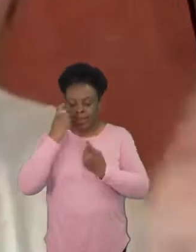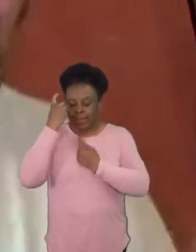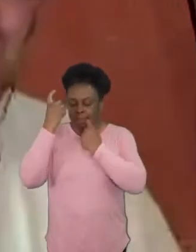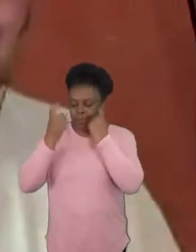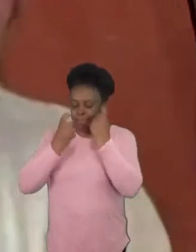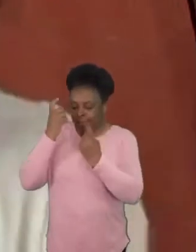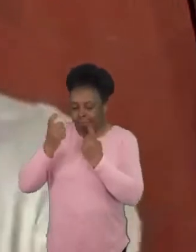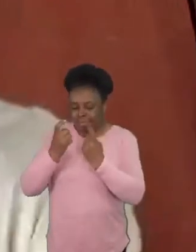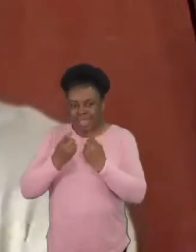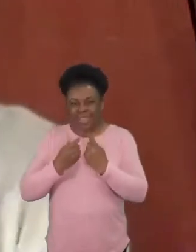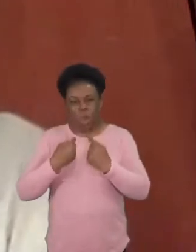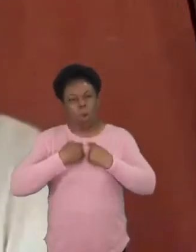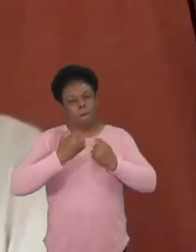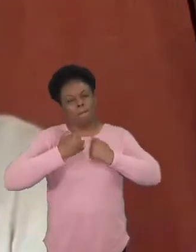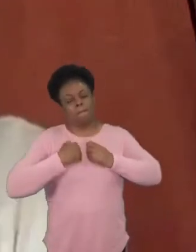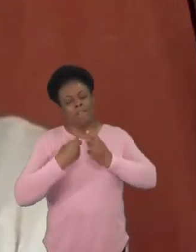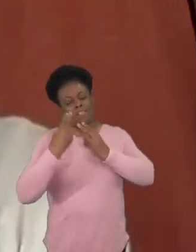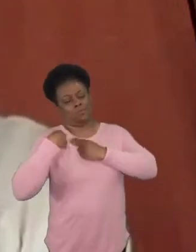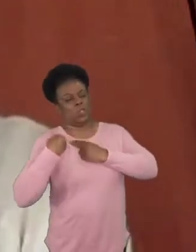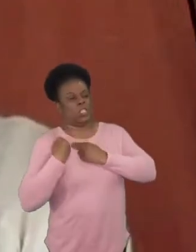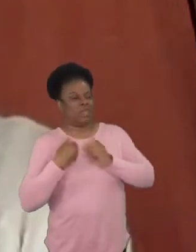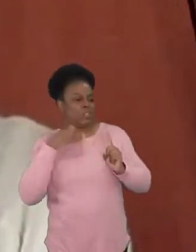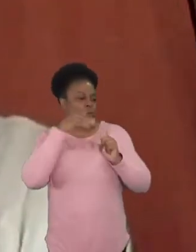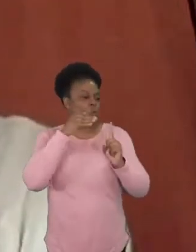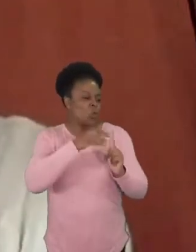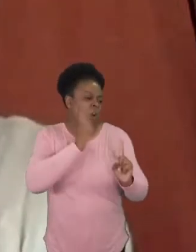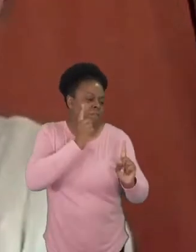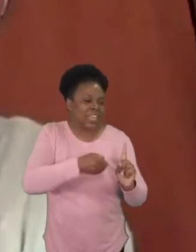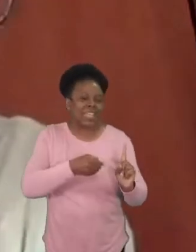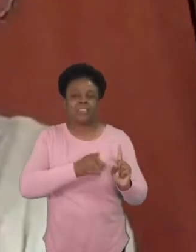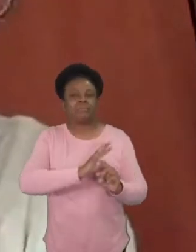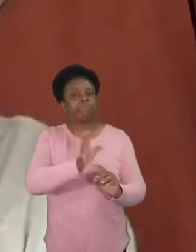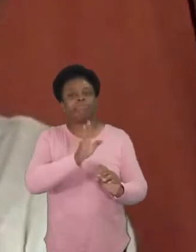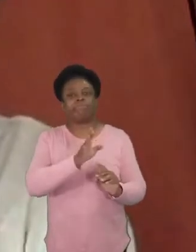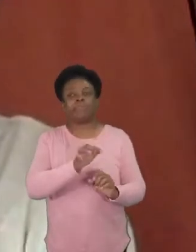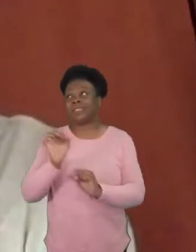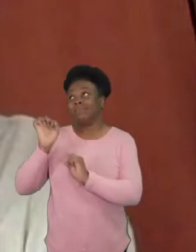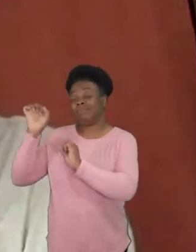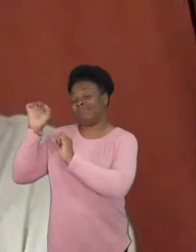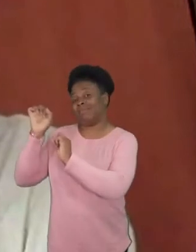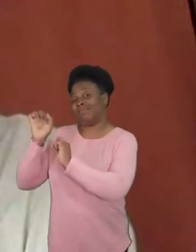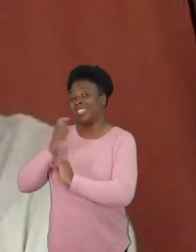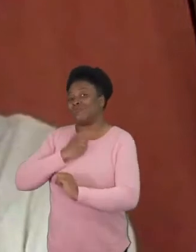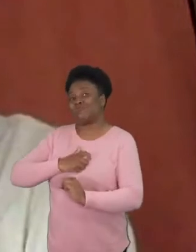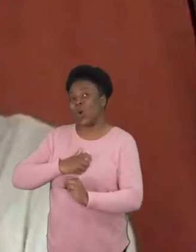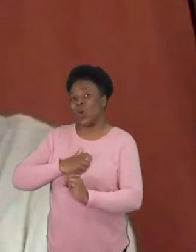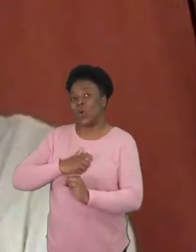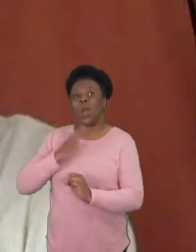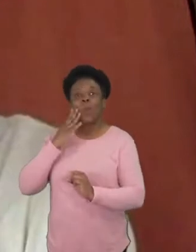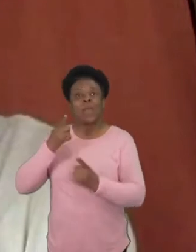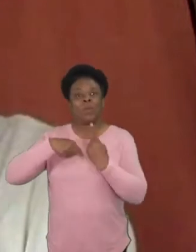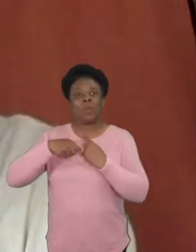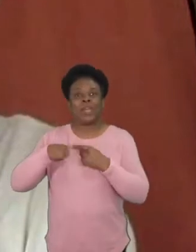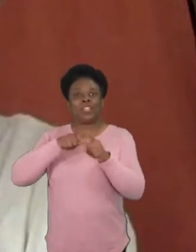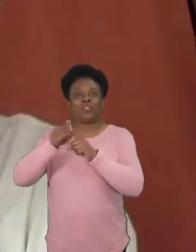convict or judge um and and do the job of god that's where we get into trouble um